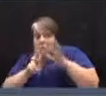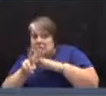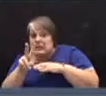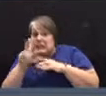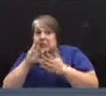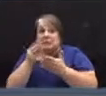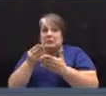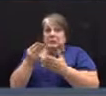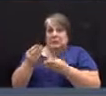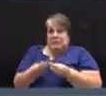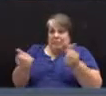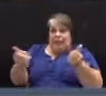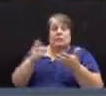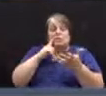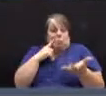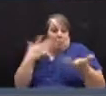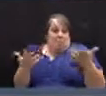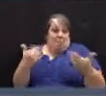at the end of the year.